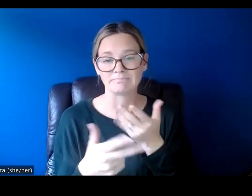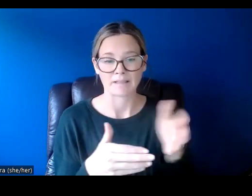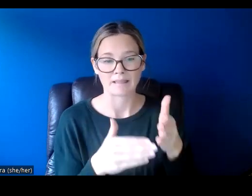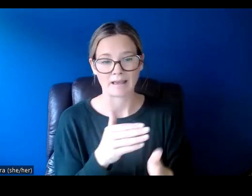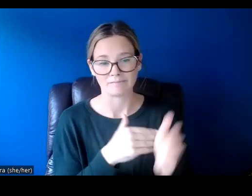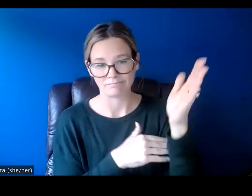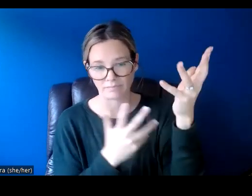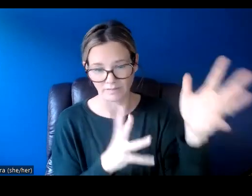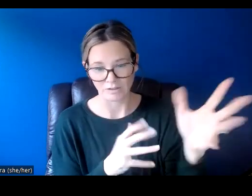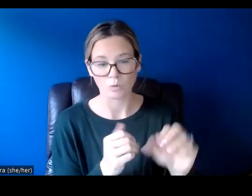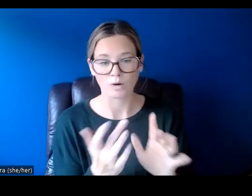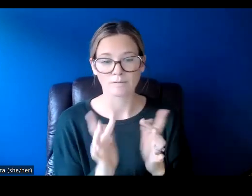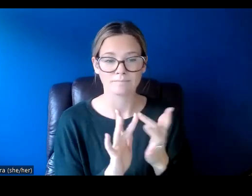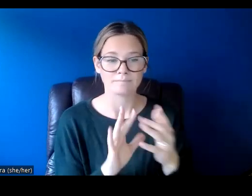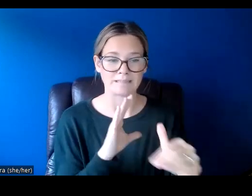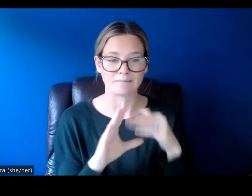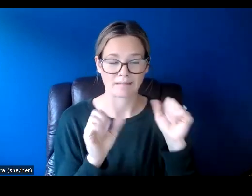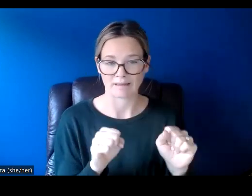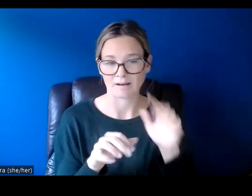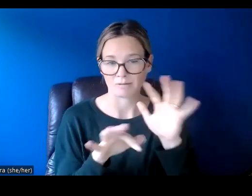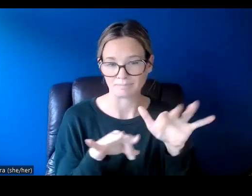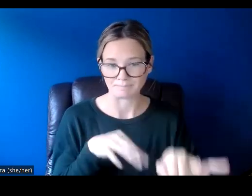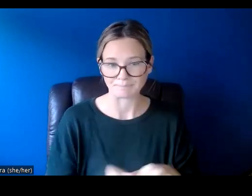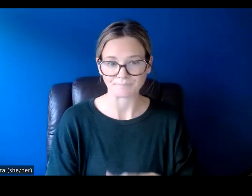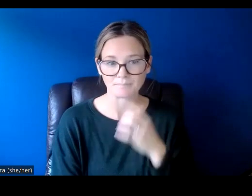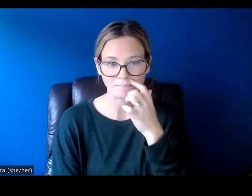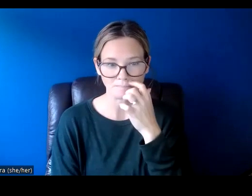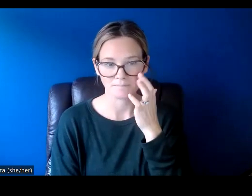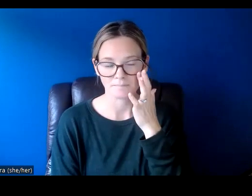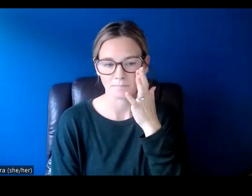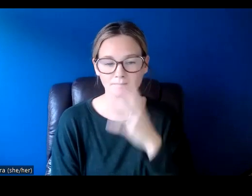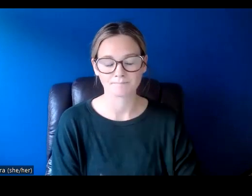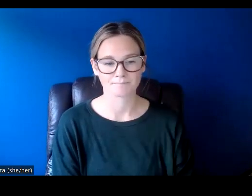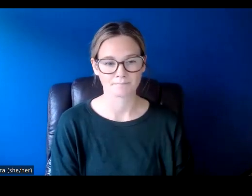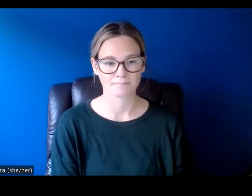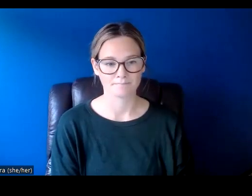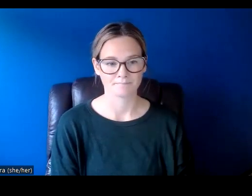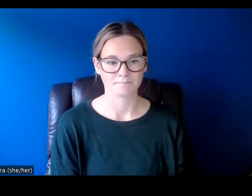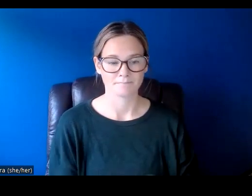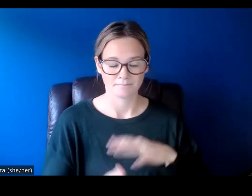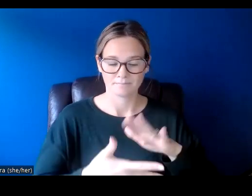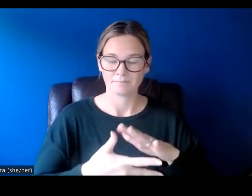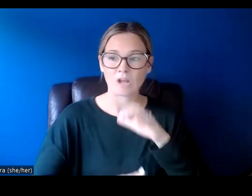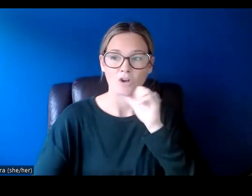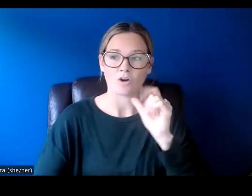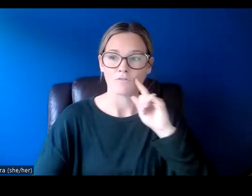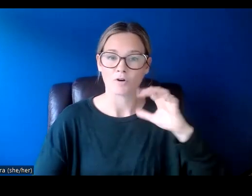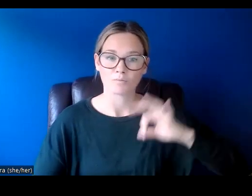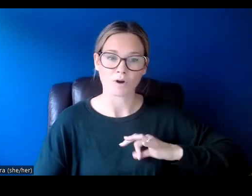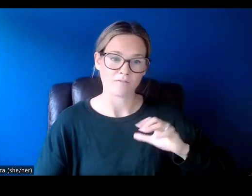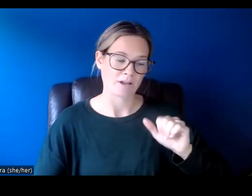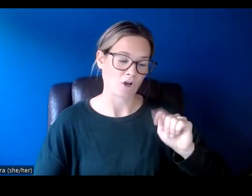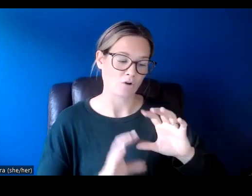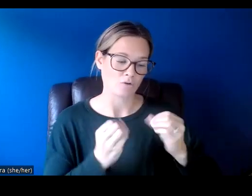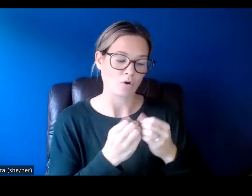end of the program or reach out in an email and we can go through this again. So a not for profit arts organization with